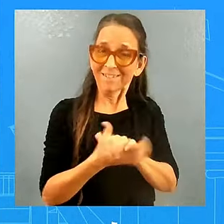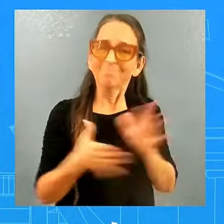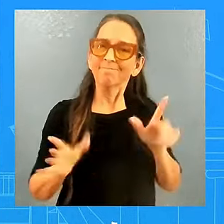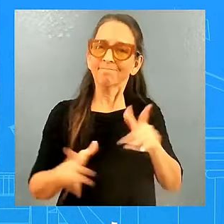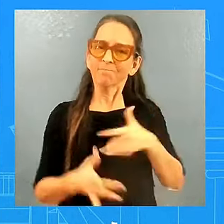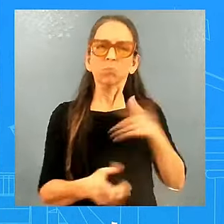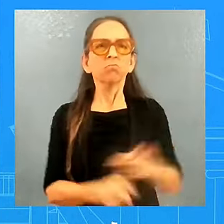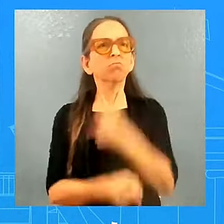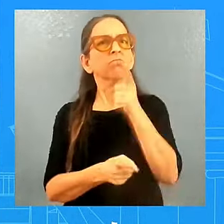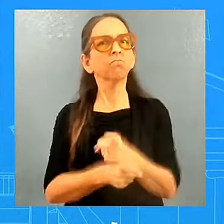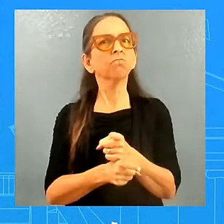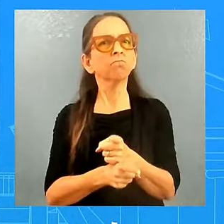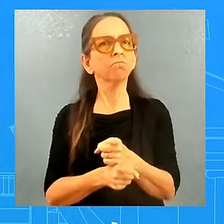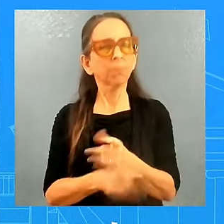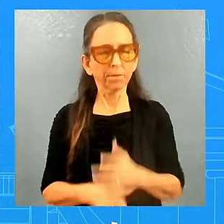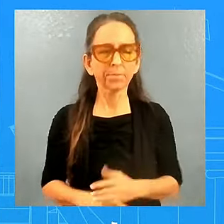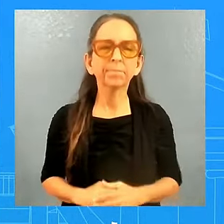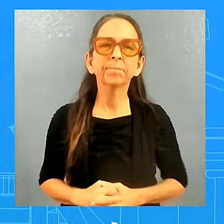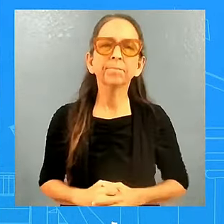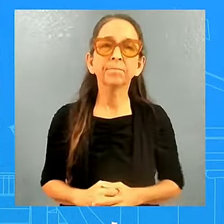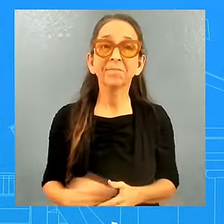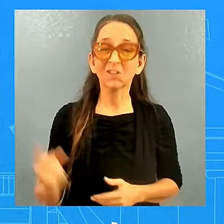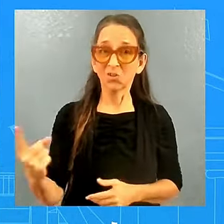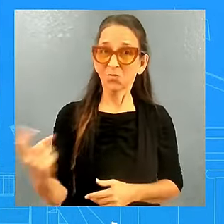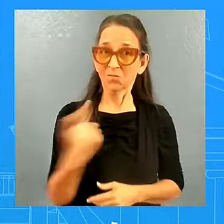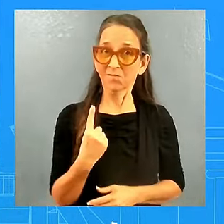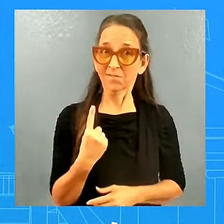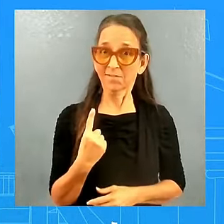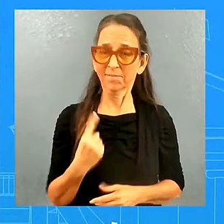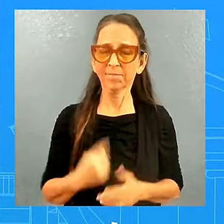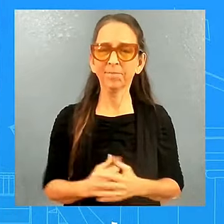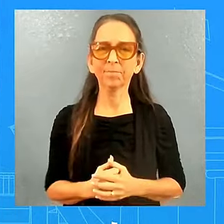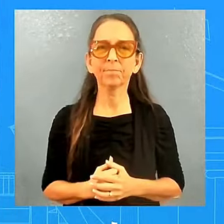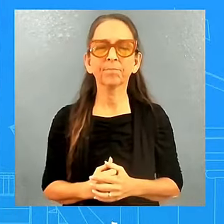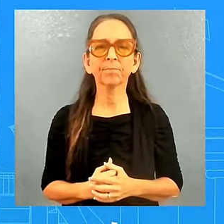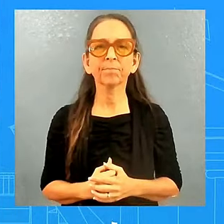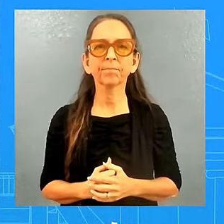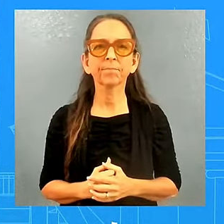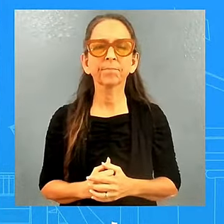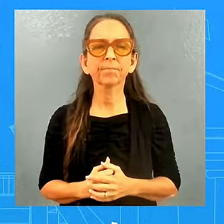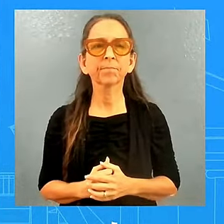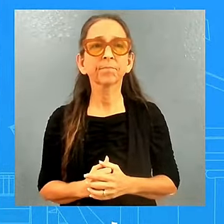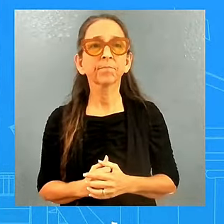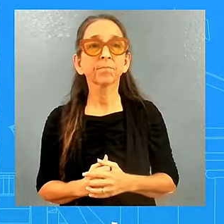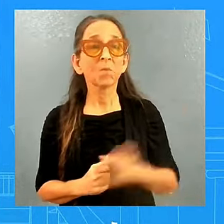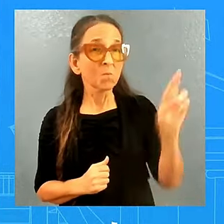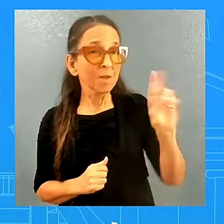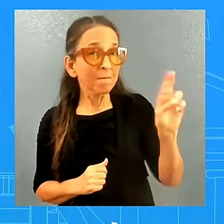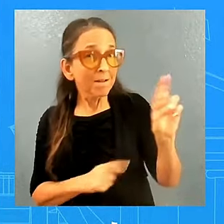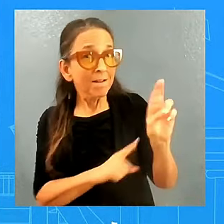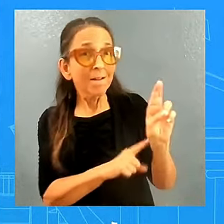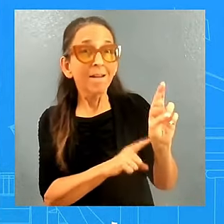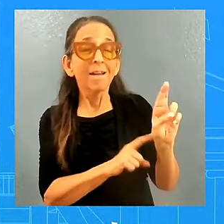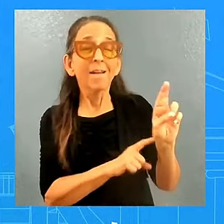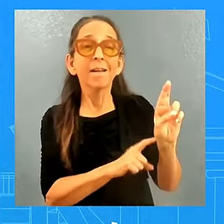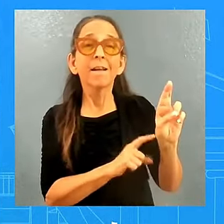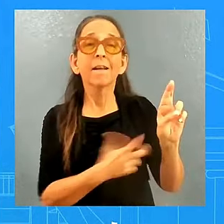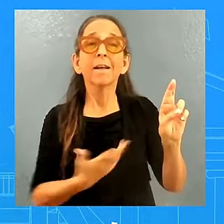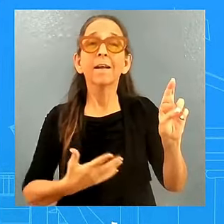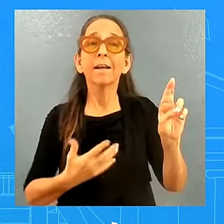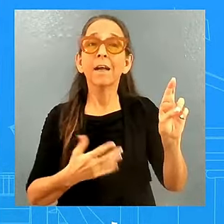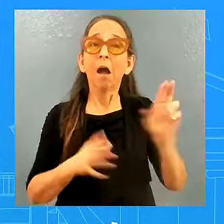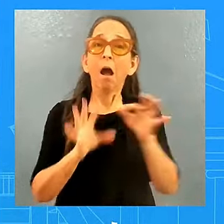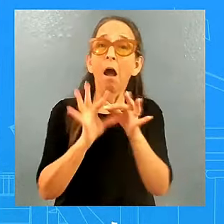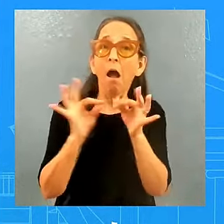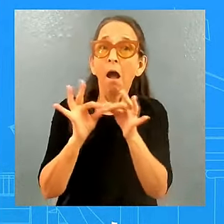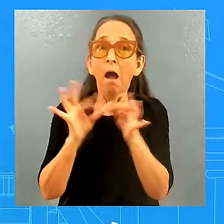So Republicans have threatened to repeal the Inflation Reduction Act. Does the White House